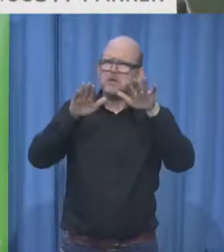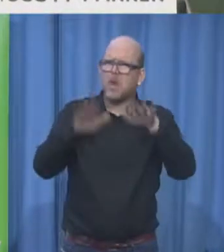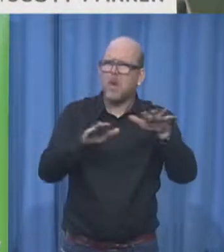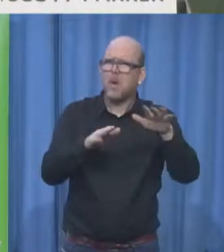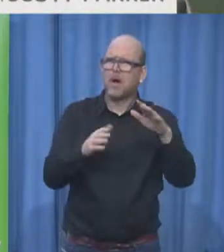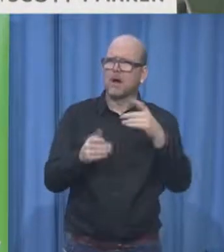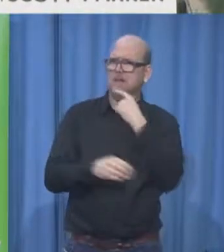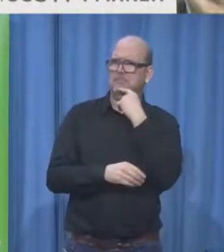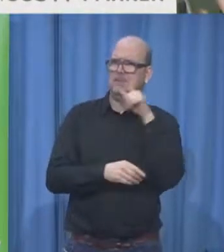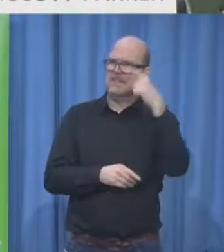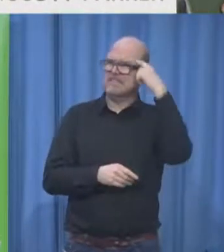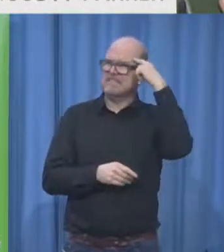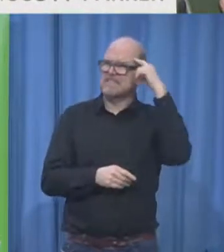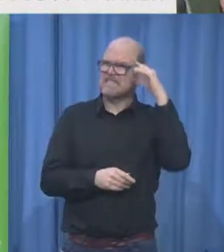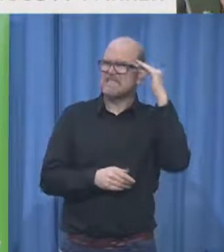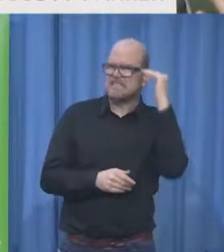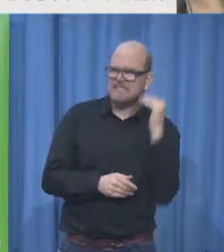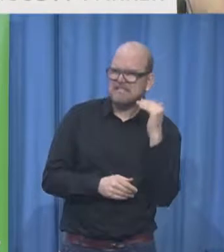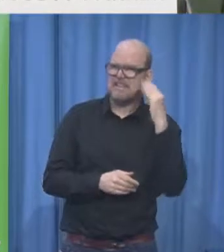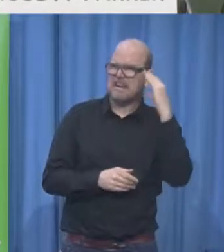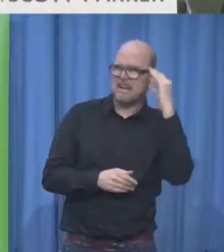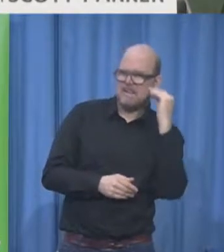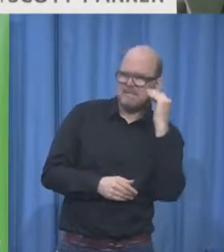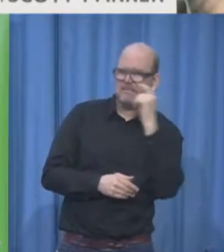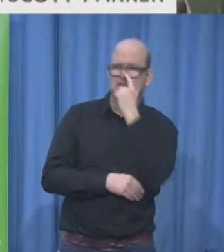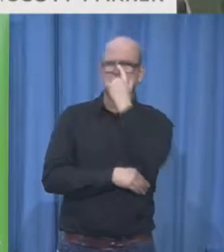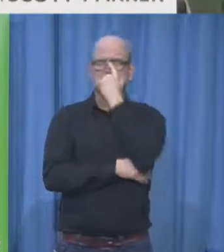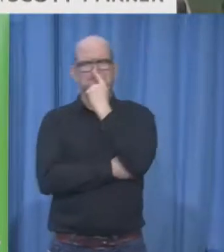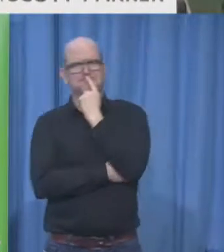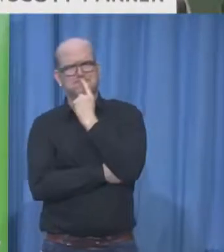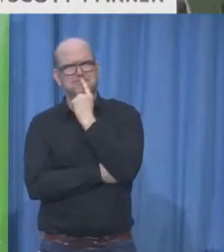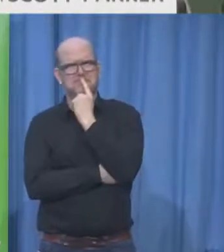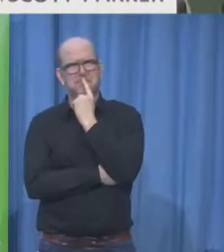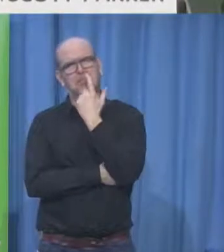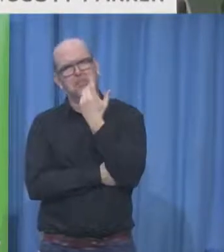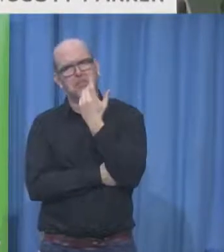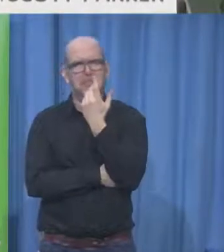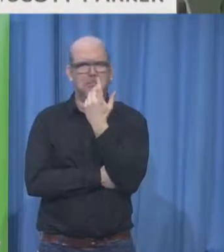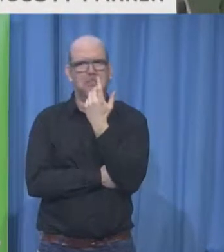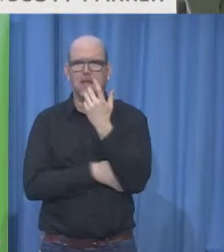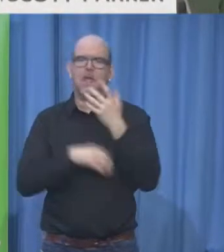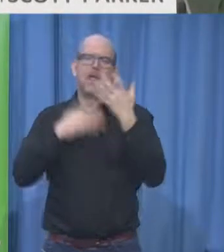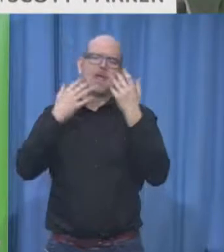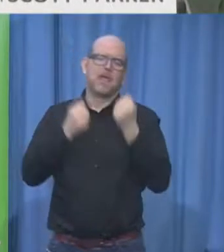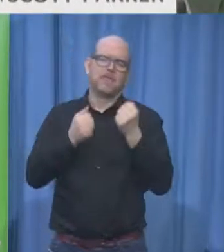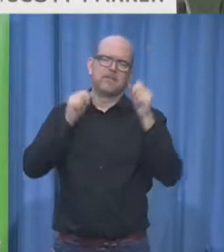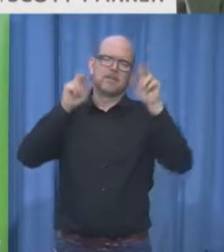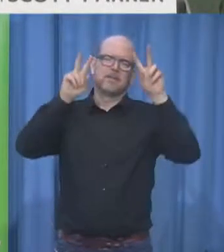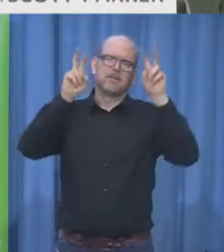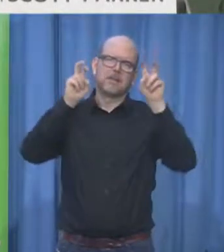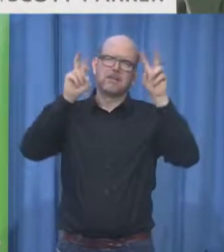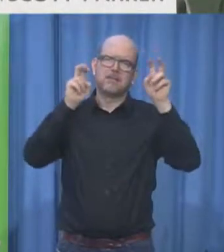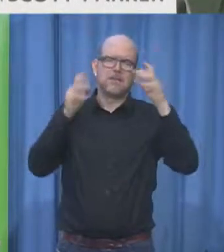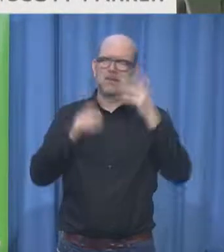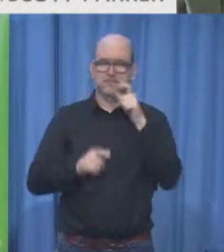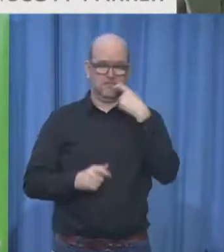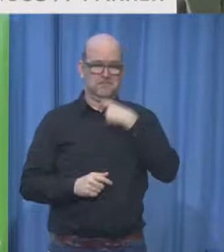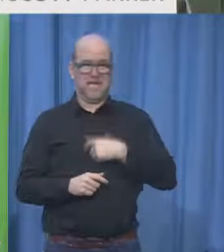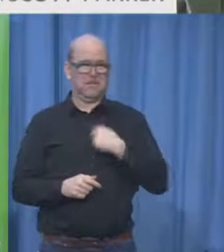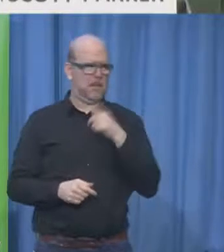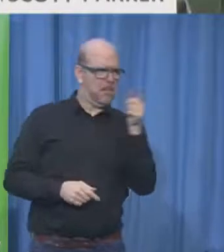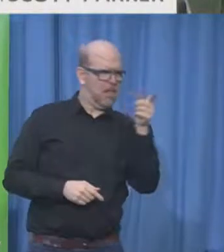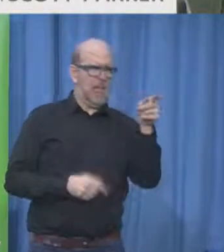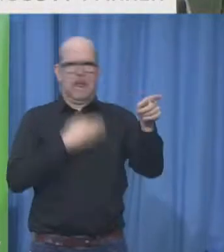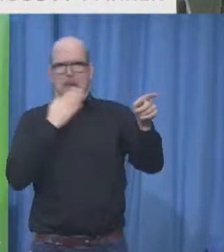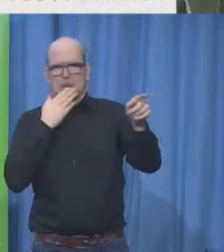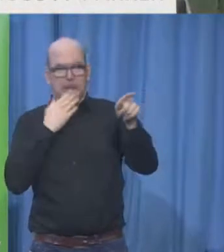trying to enable people with disabilities to get the life chances they deserve are very very powerful indeed and one